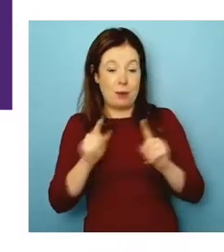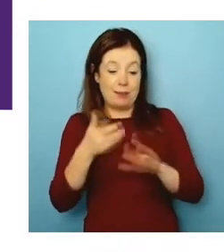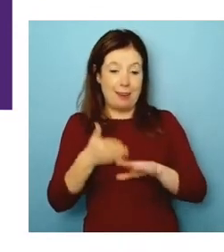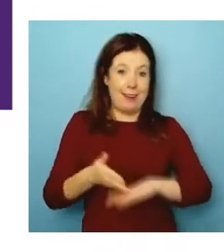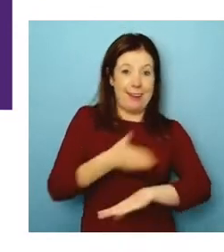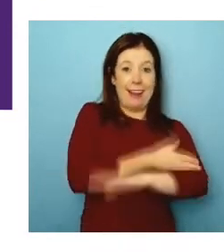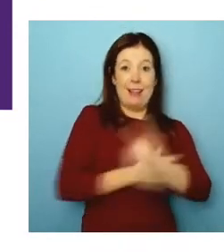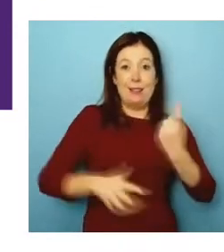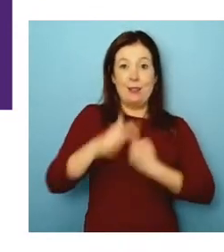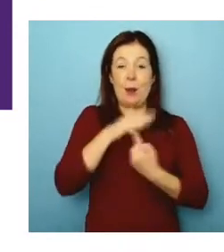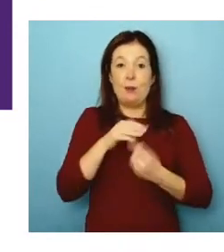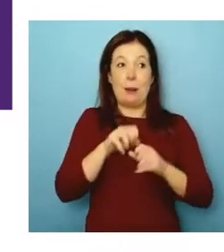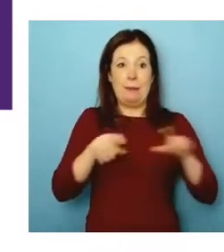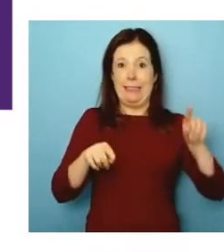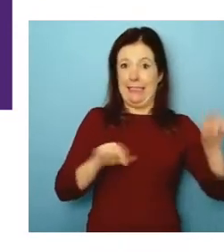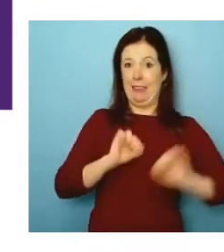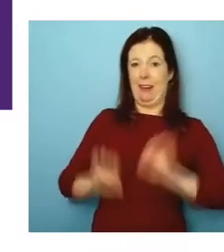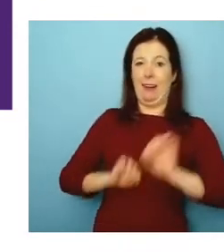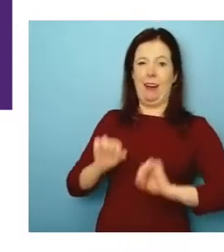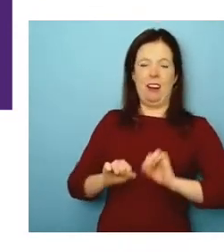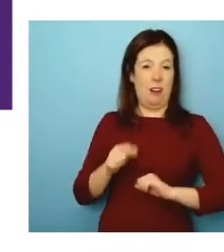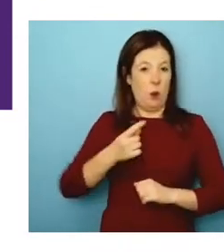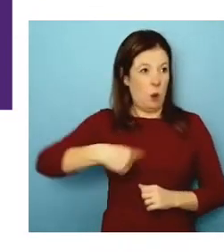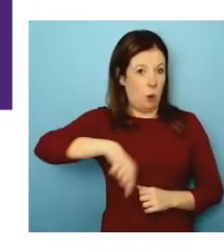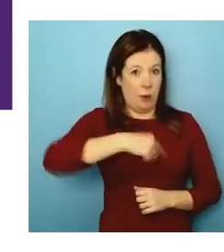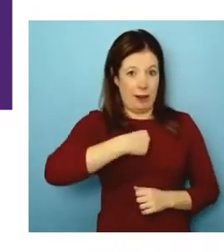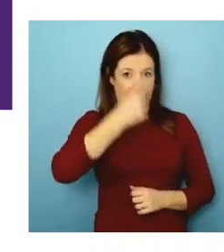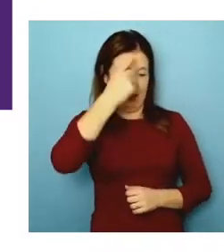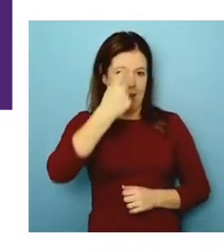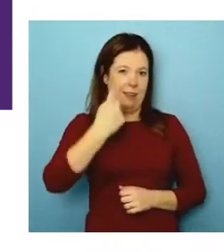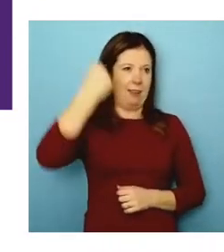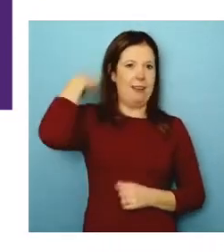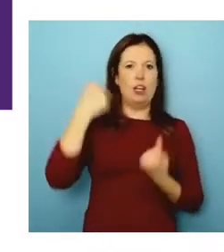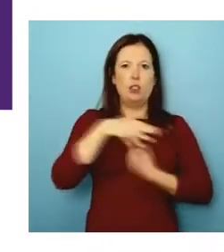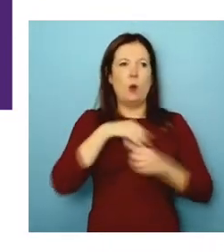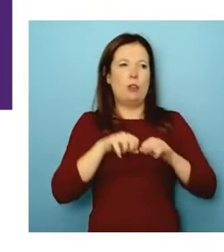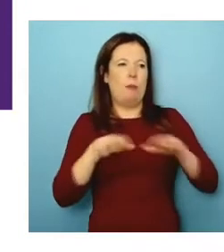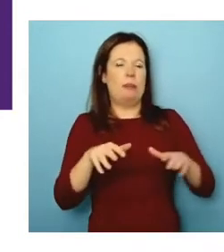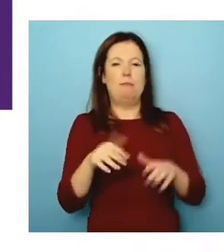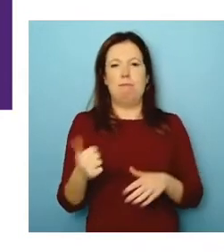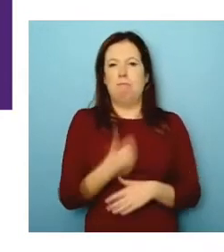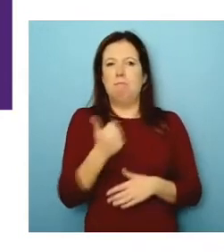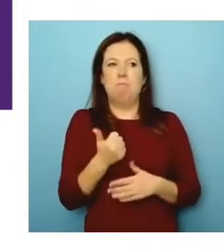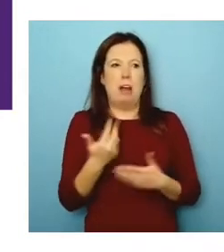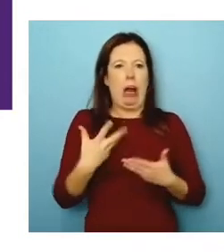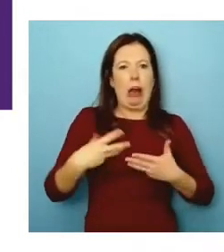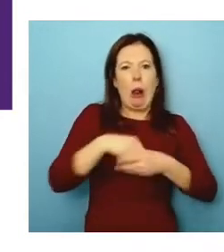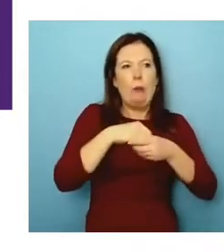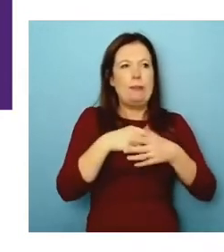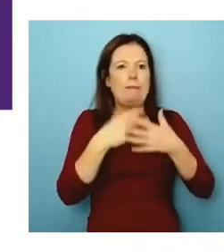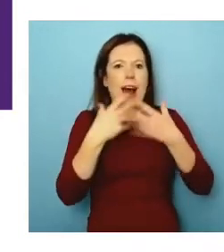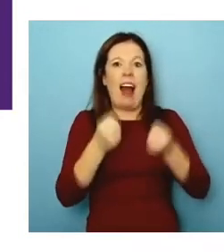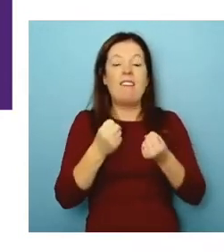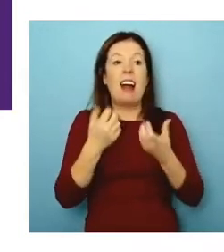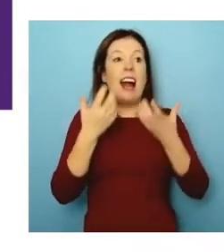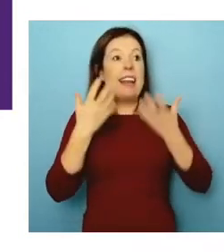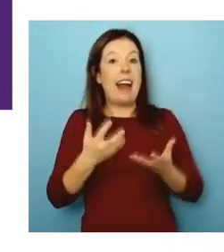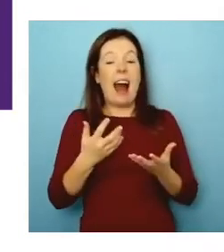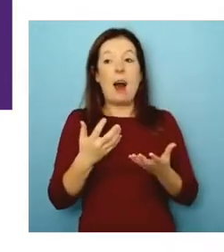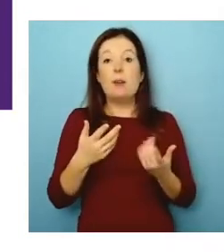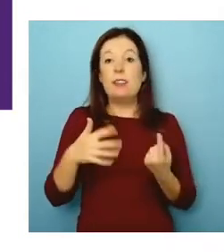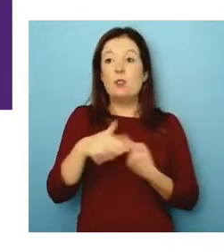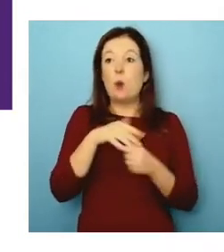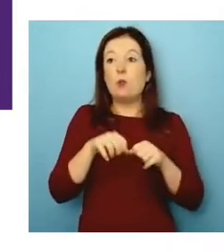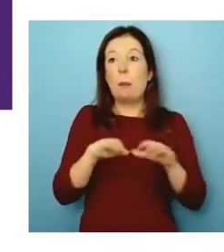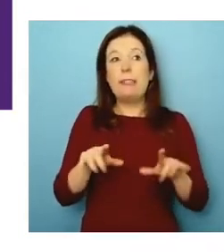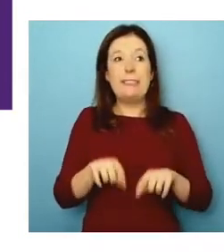And I think it's really funny. We thought way back that social media would be a very inclusive product for the world. We now see a different thing.